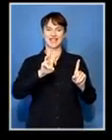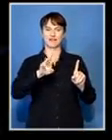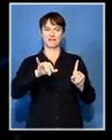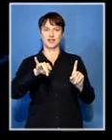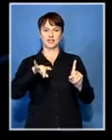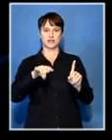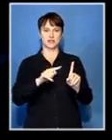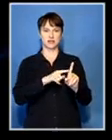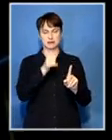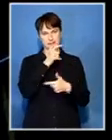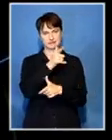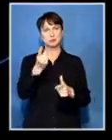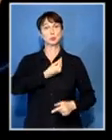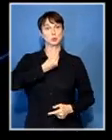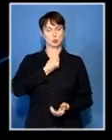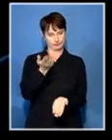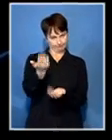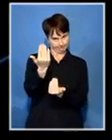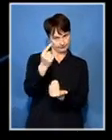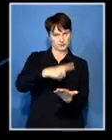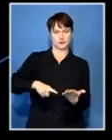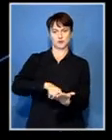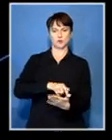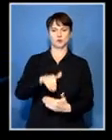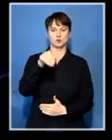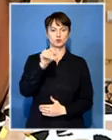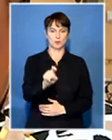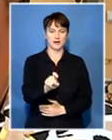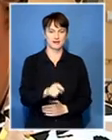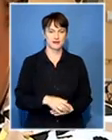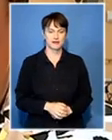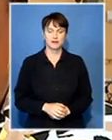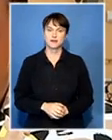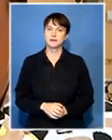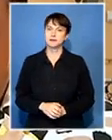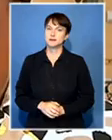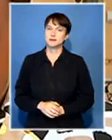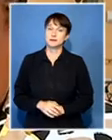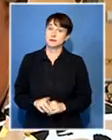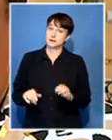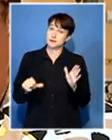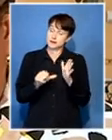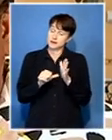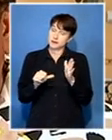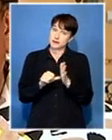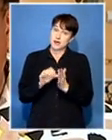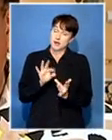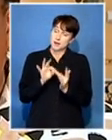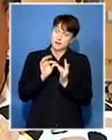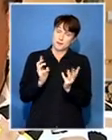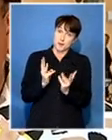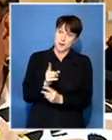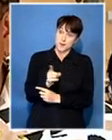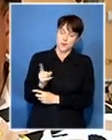it is of utmost importance that our people especially the young